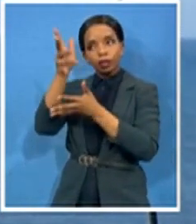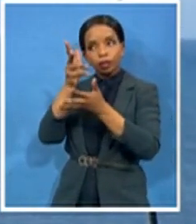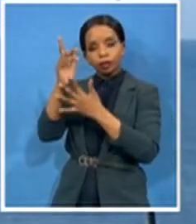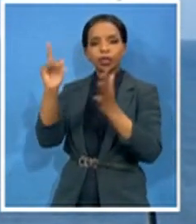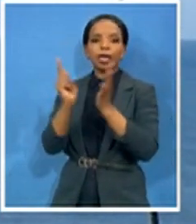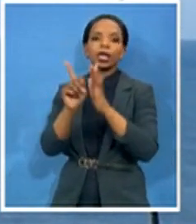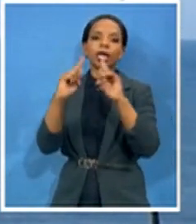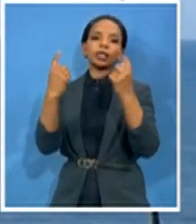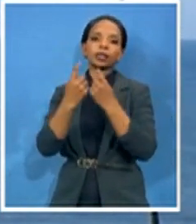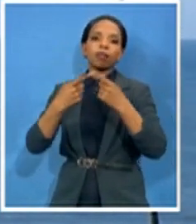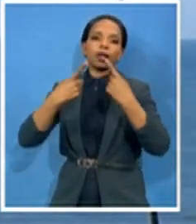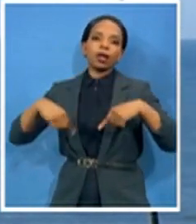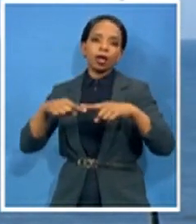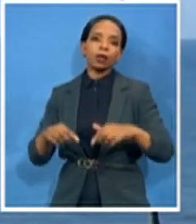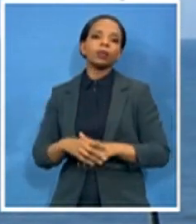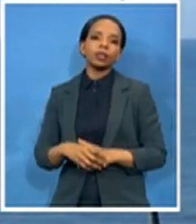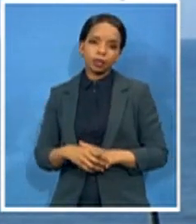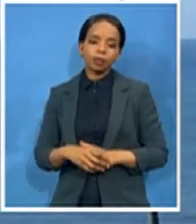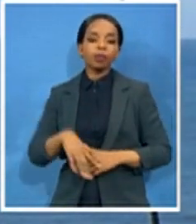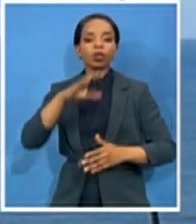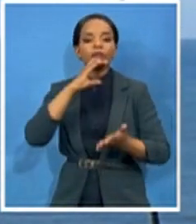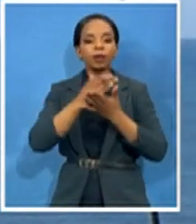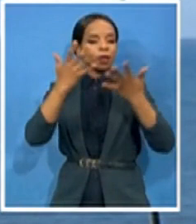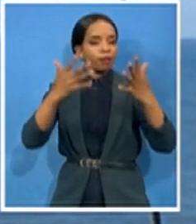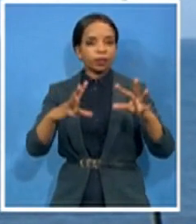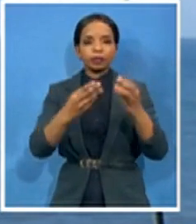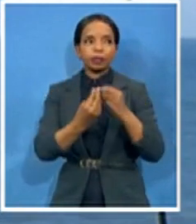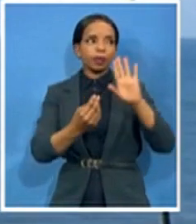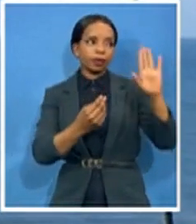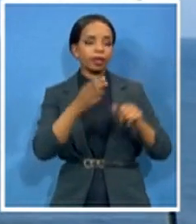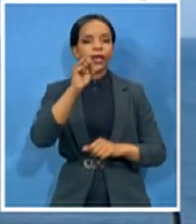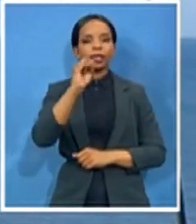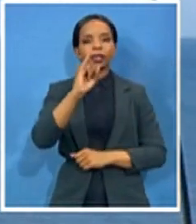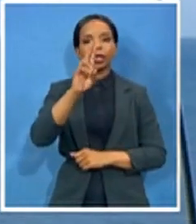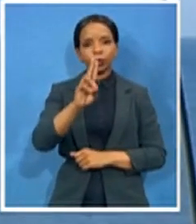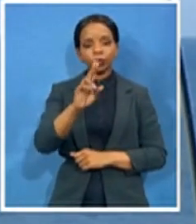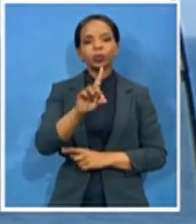that we will not be opposing their